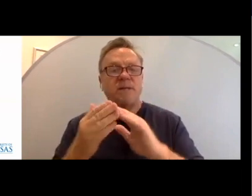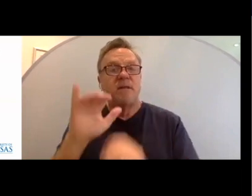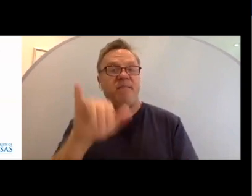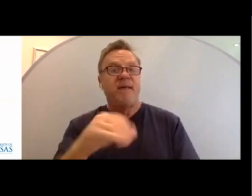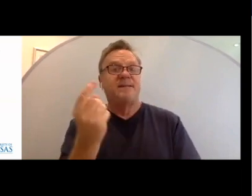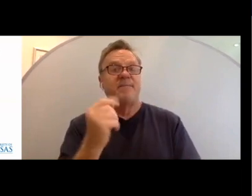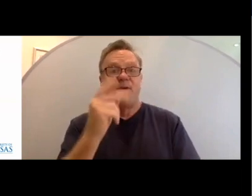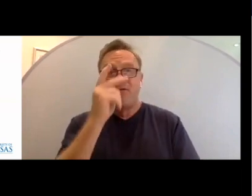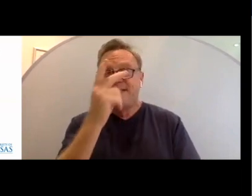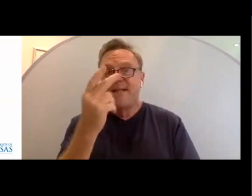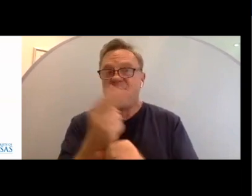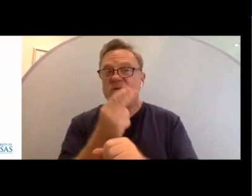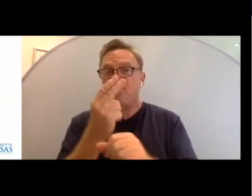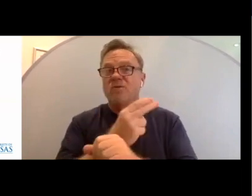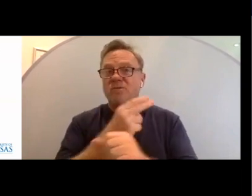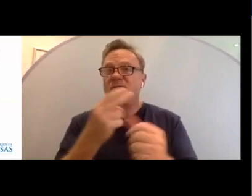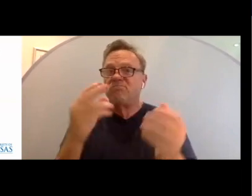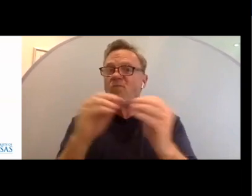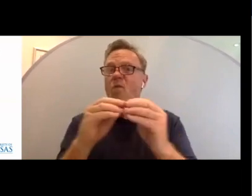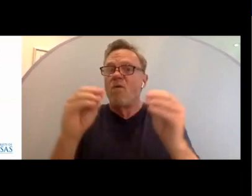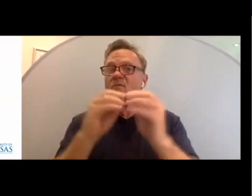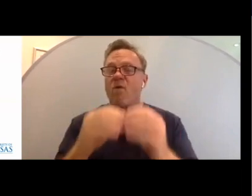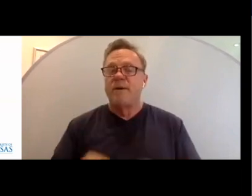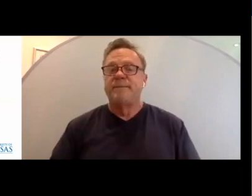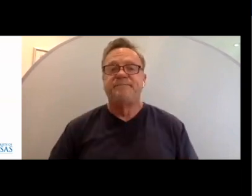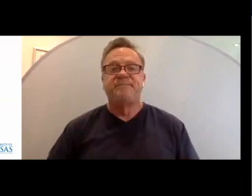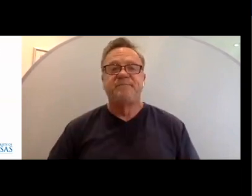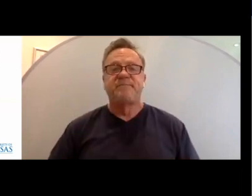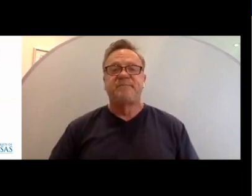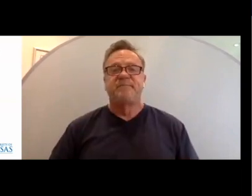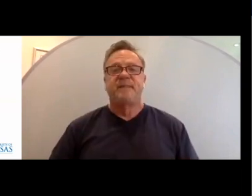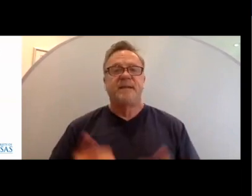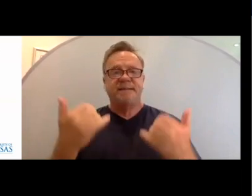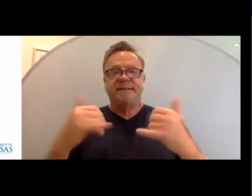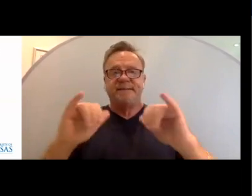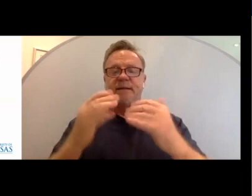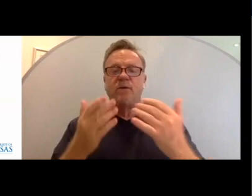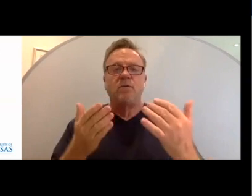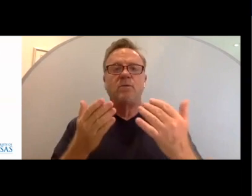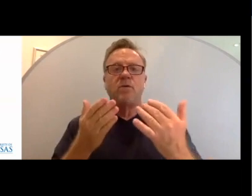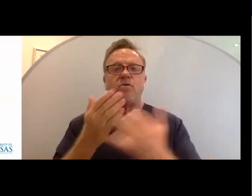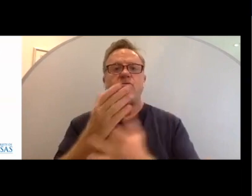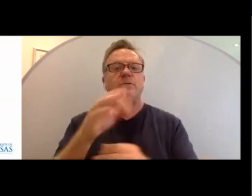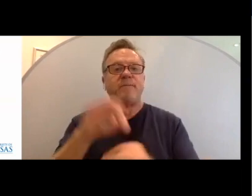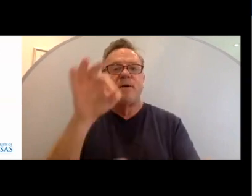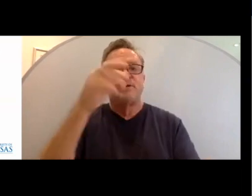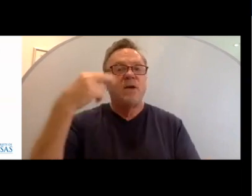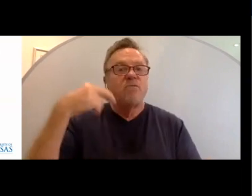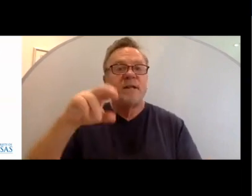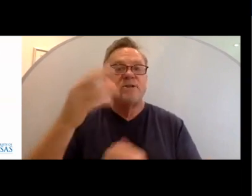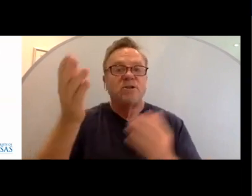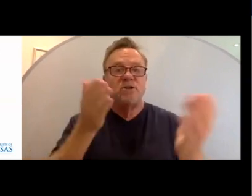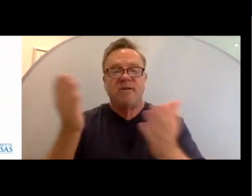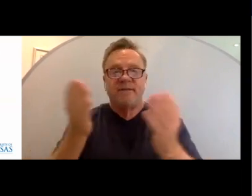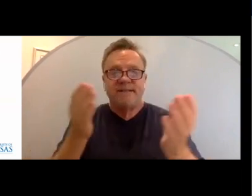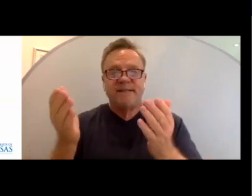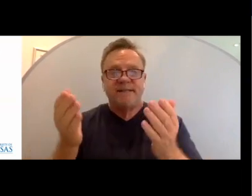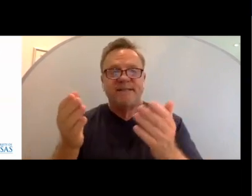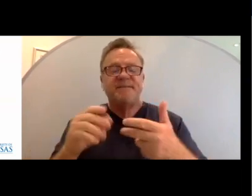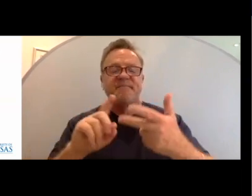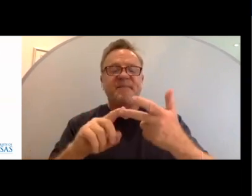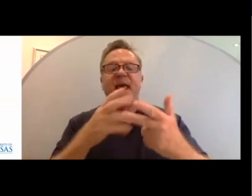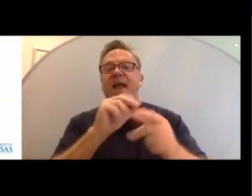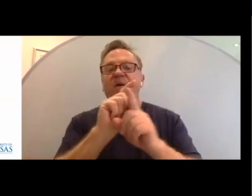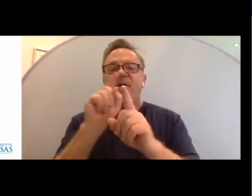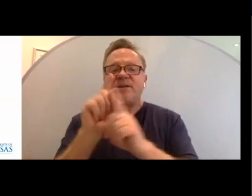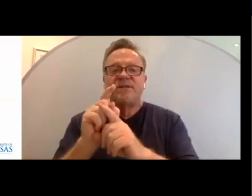we're seeing utilized at a greater levels. It's still through spiritual and religious services. And then also